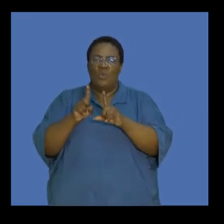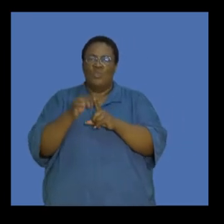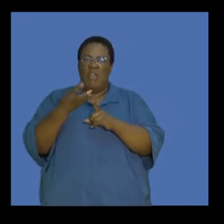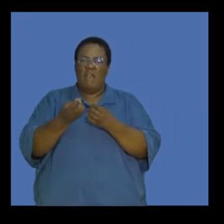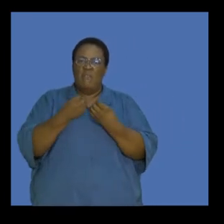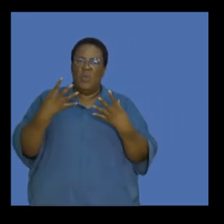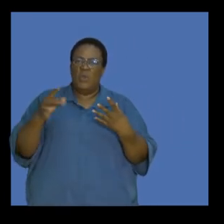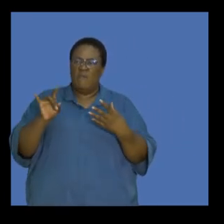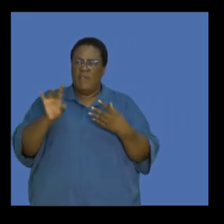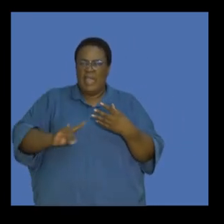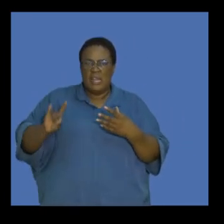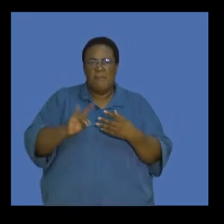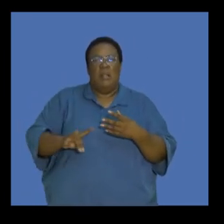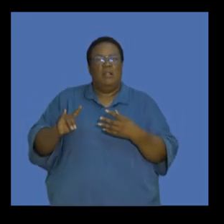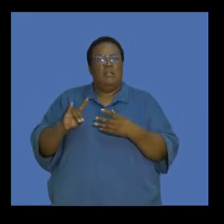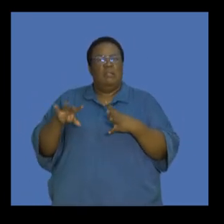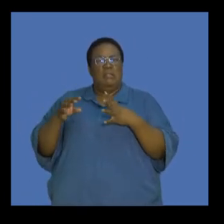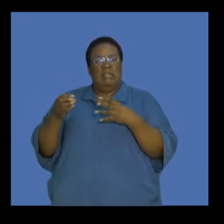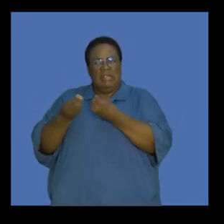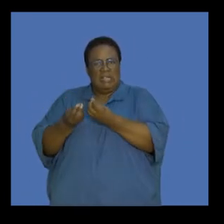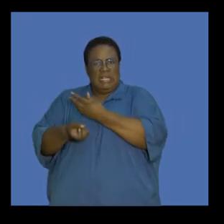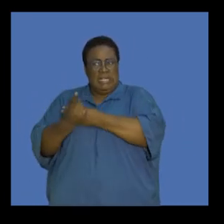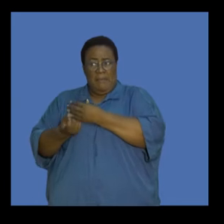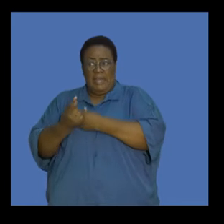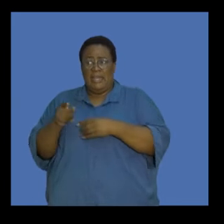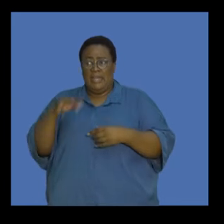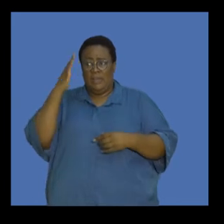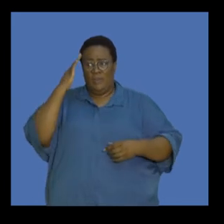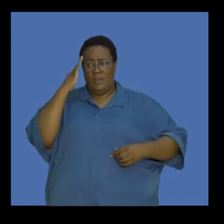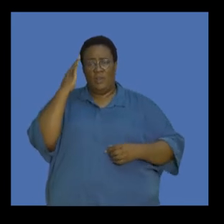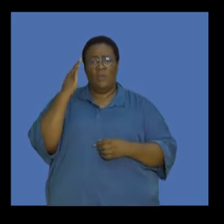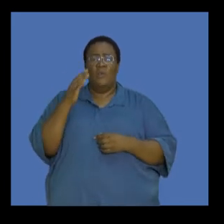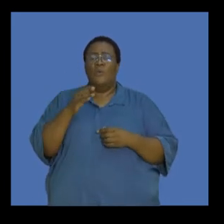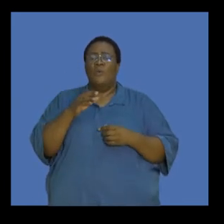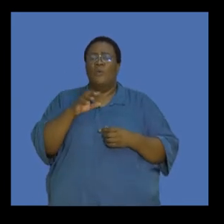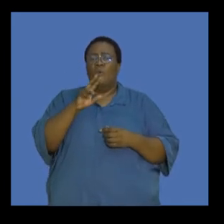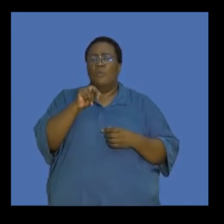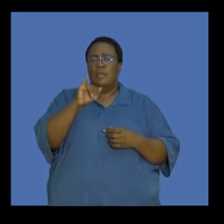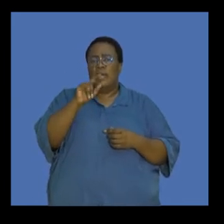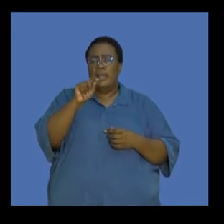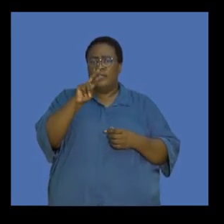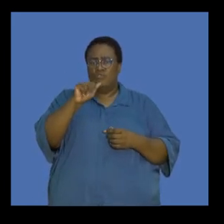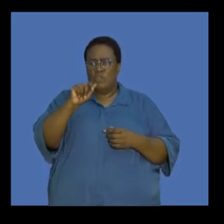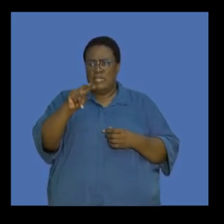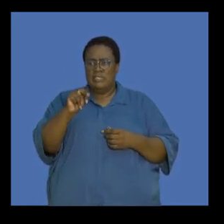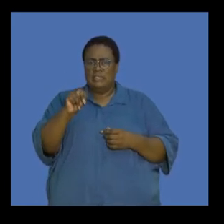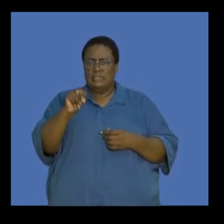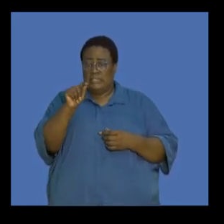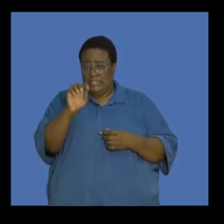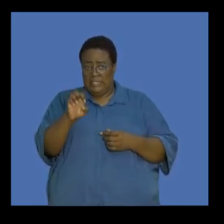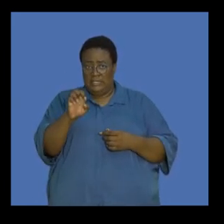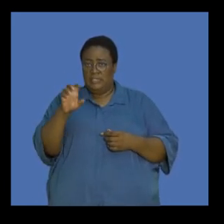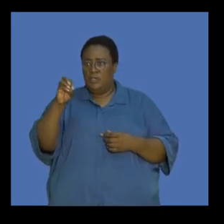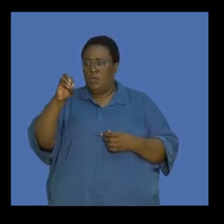lots of animals and fermentation that occurs. We know that nitrous oxide makes up a smaller percentage,